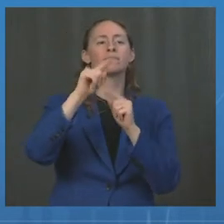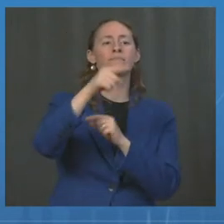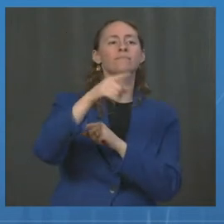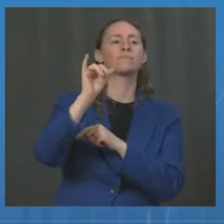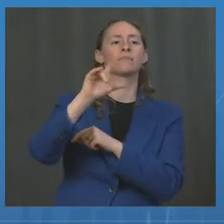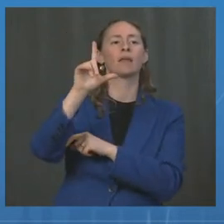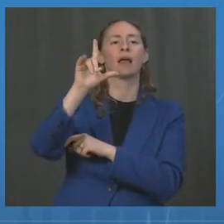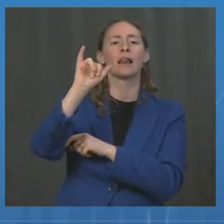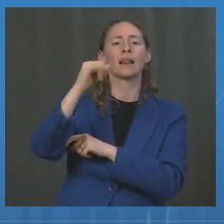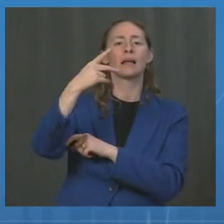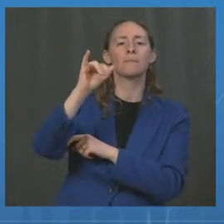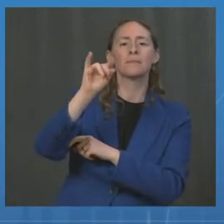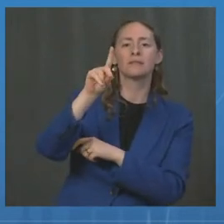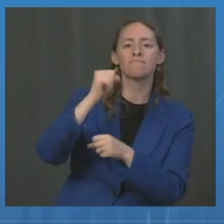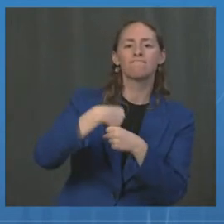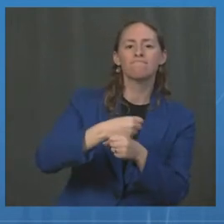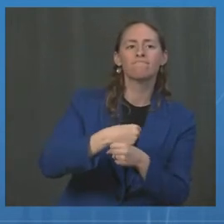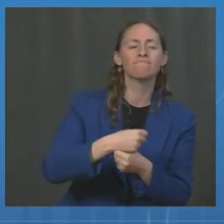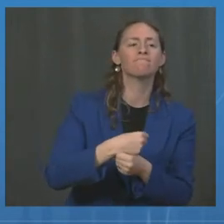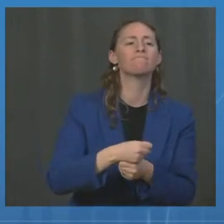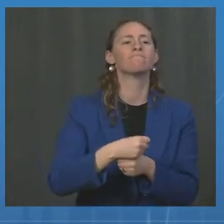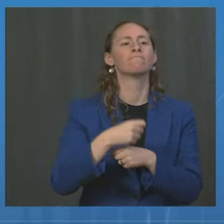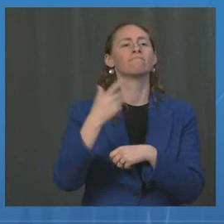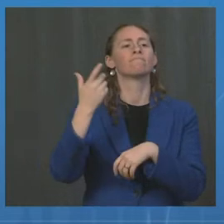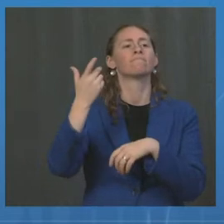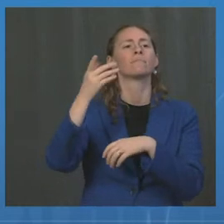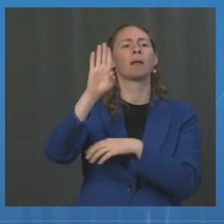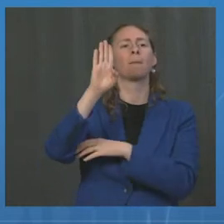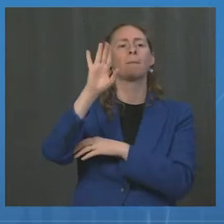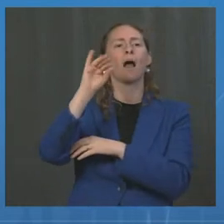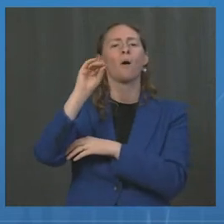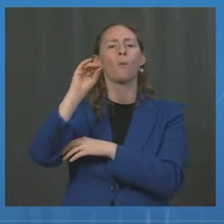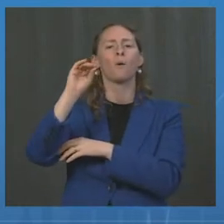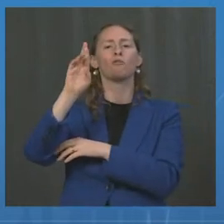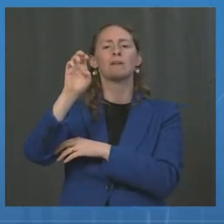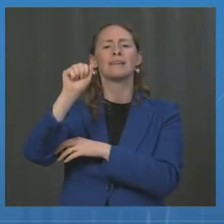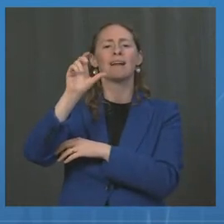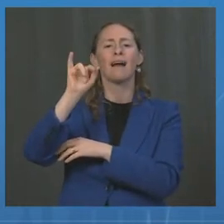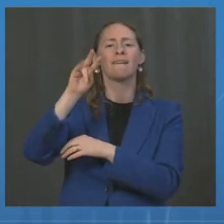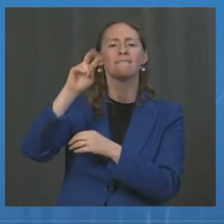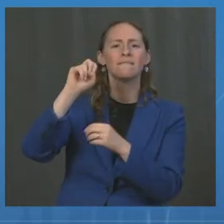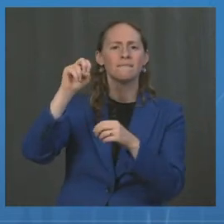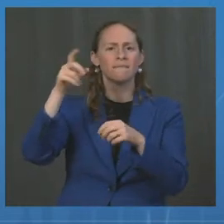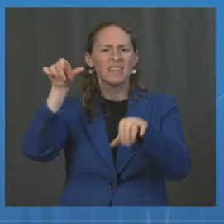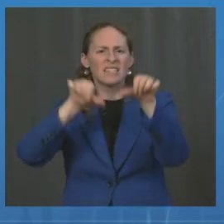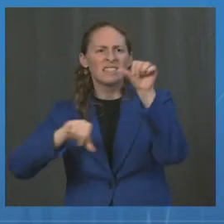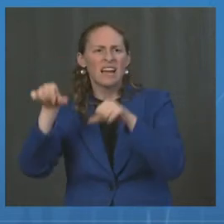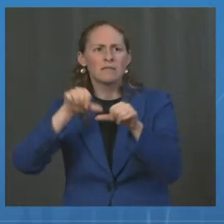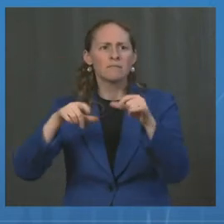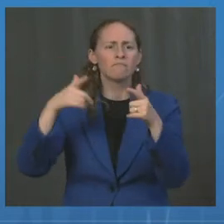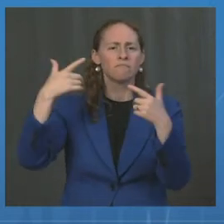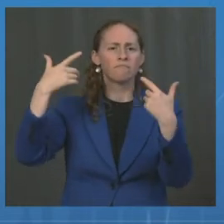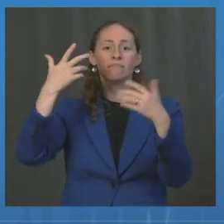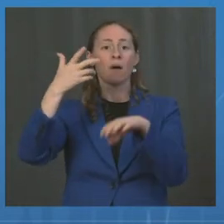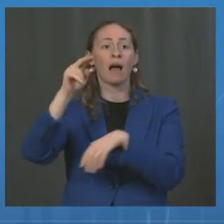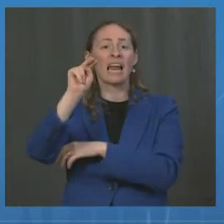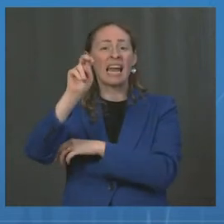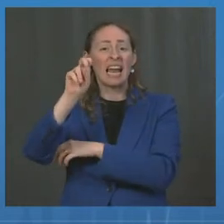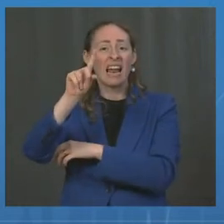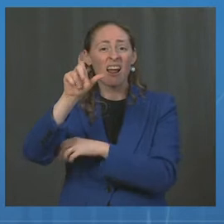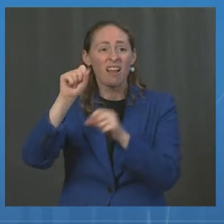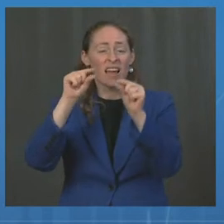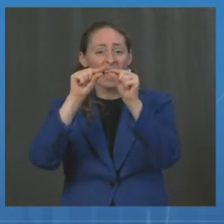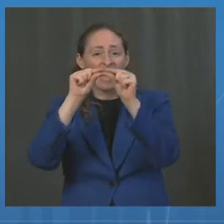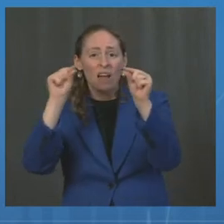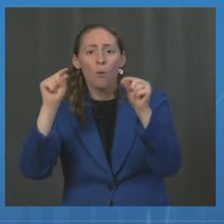bags, tubing, needles, syringes, new plants for rubber and protective gloves. So, we're also